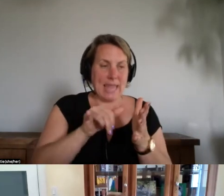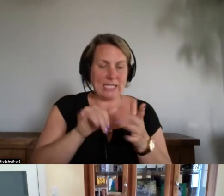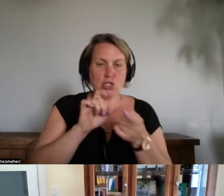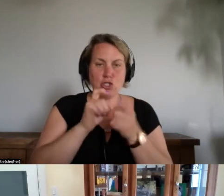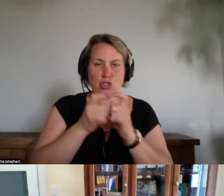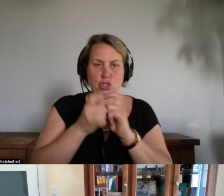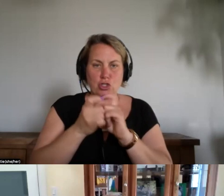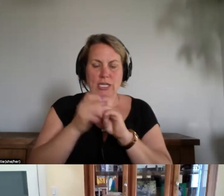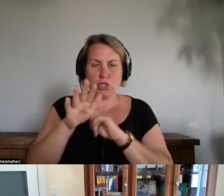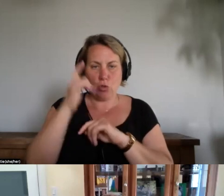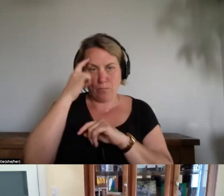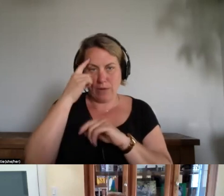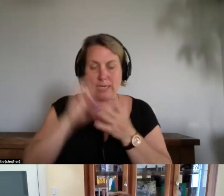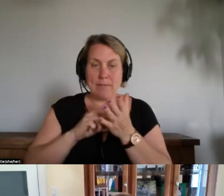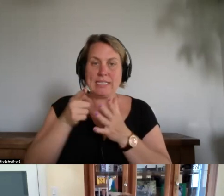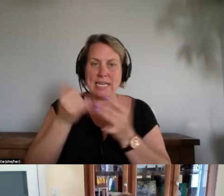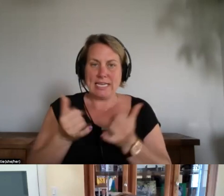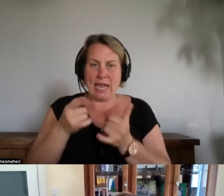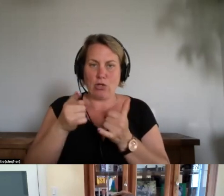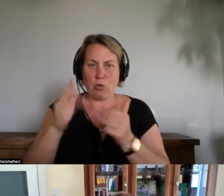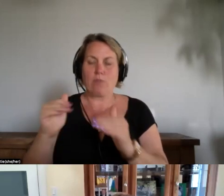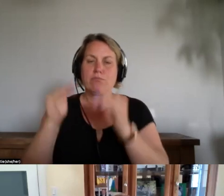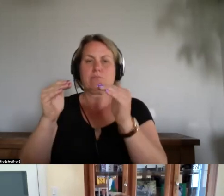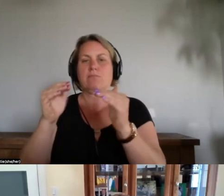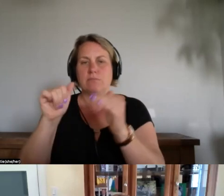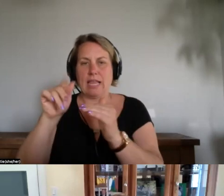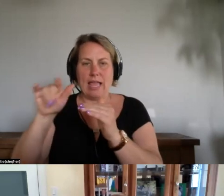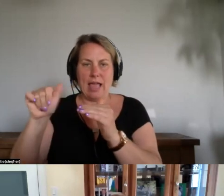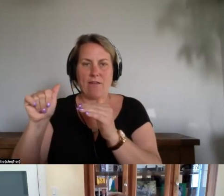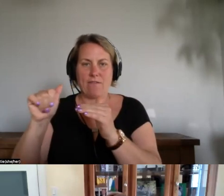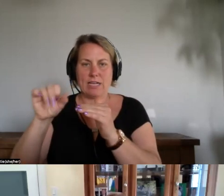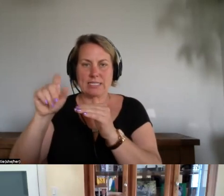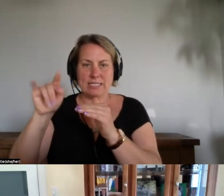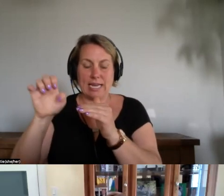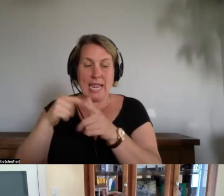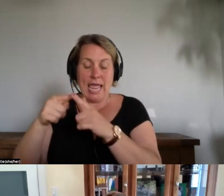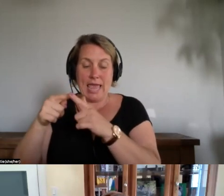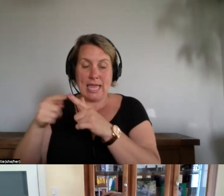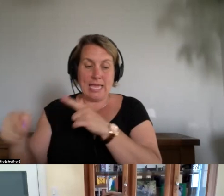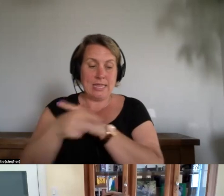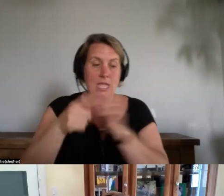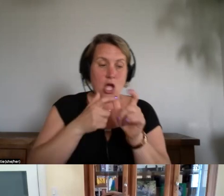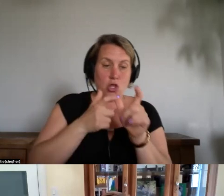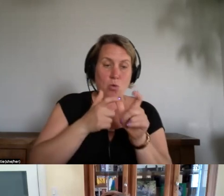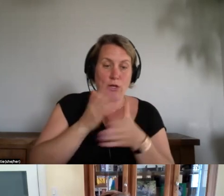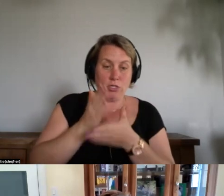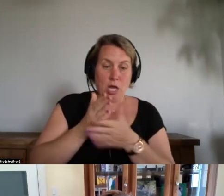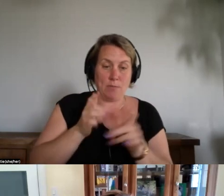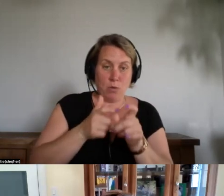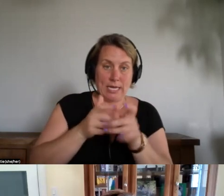um then when the runner doesn't run you're out of the alpha state so your brain gets it before your mind does